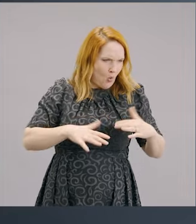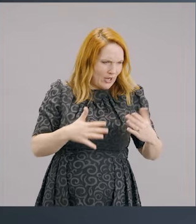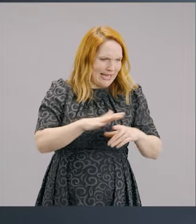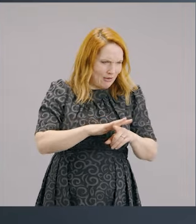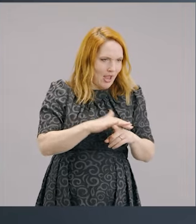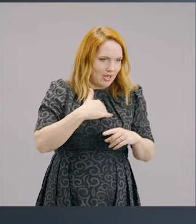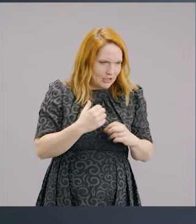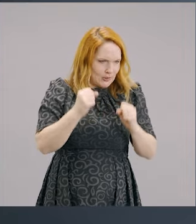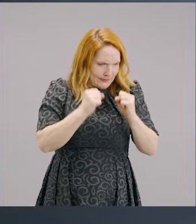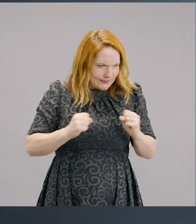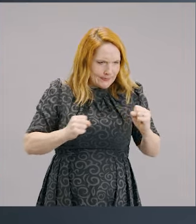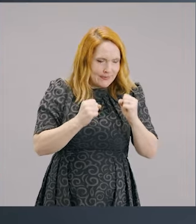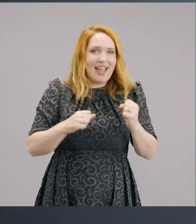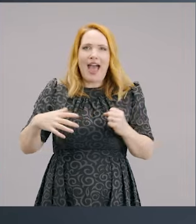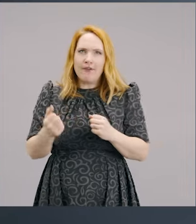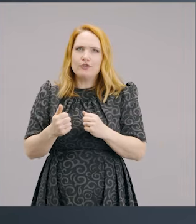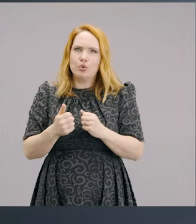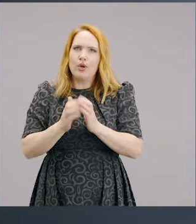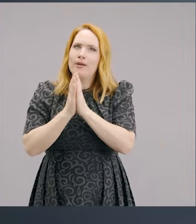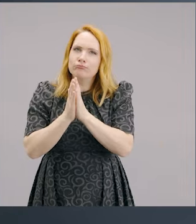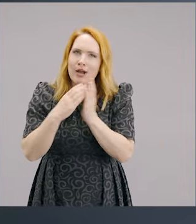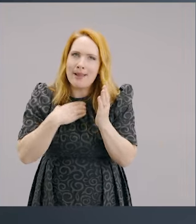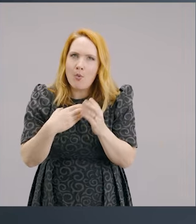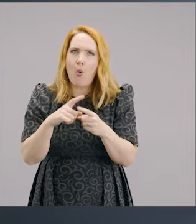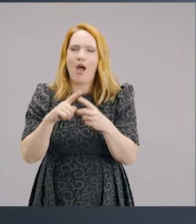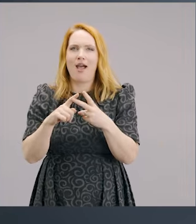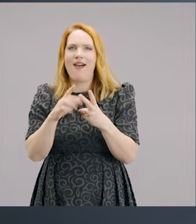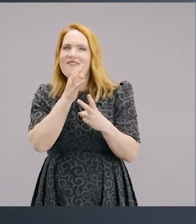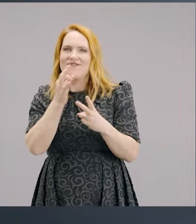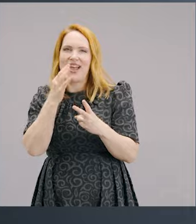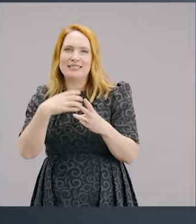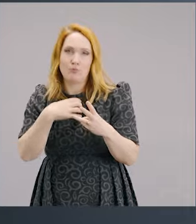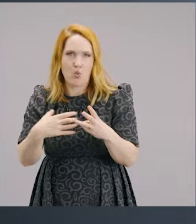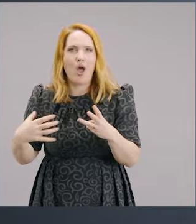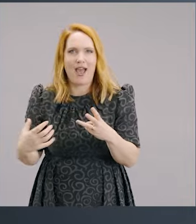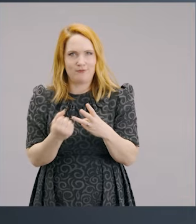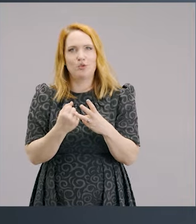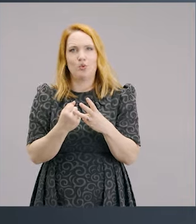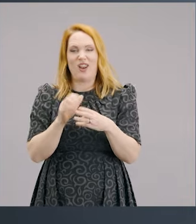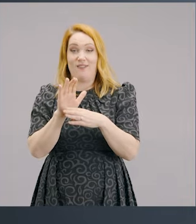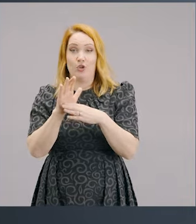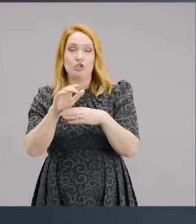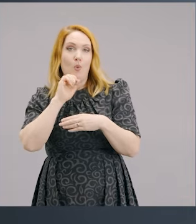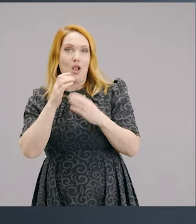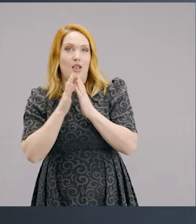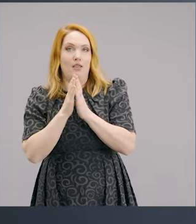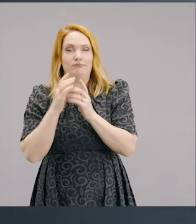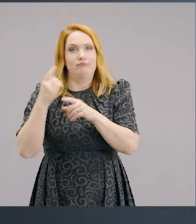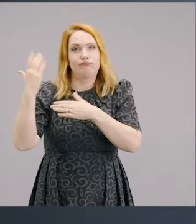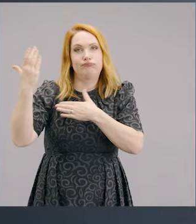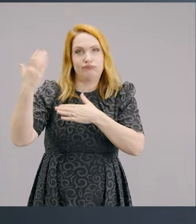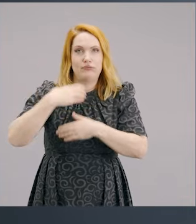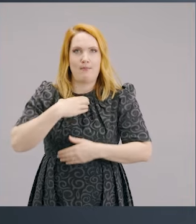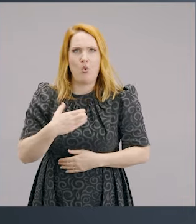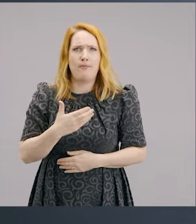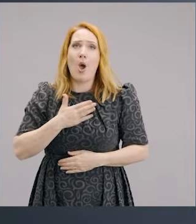and develop muscles. We need to get good at giving. We need to get good at praying. We need to get good at fasting. And in these coming weeks, we're to be talking about